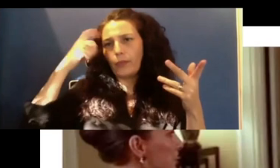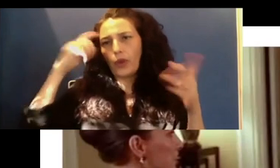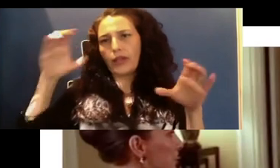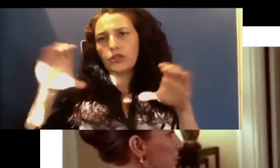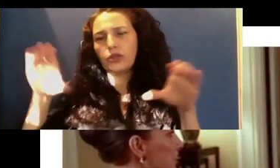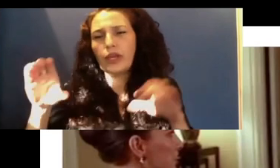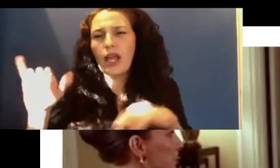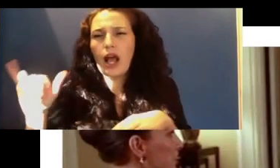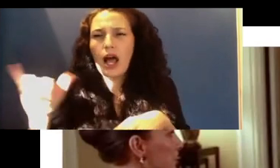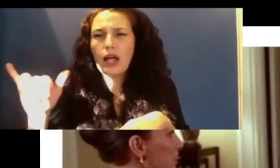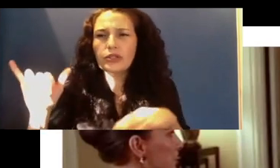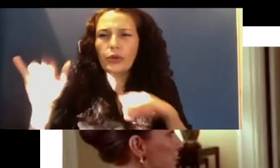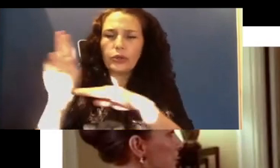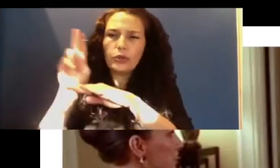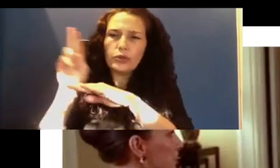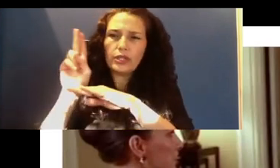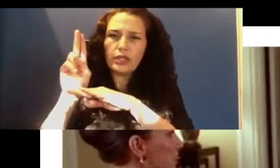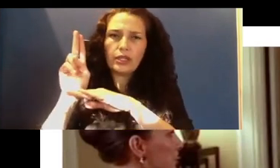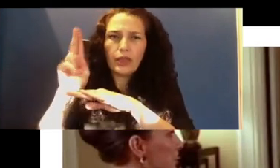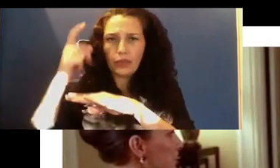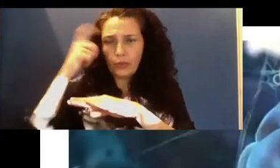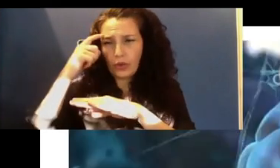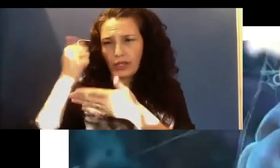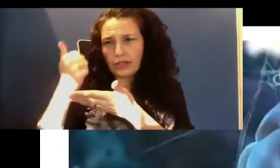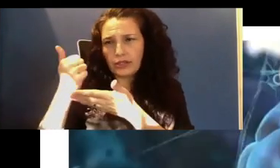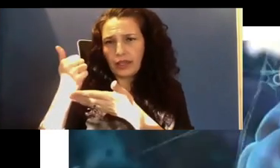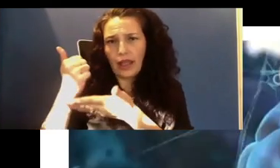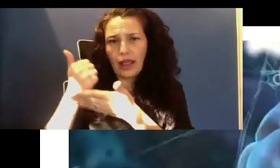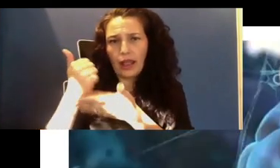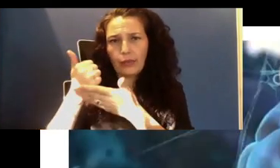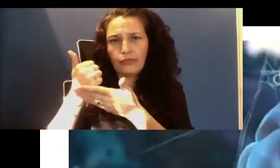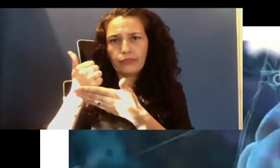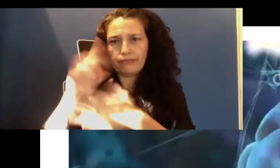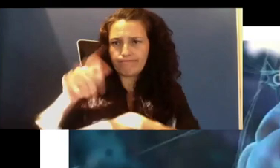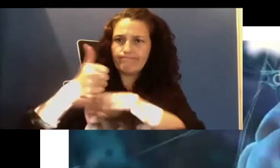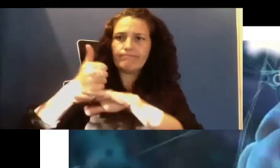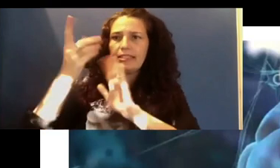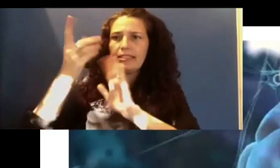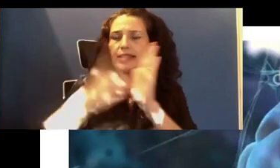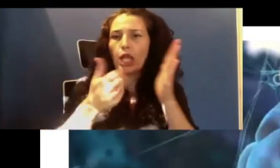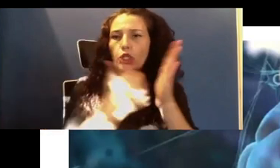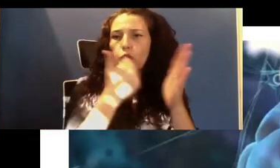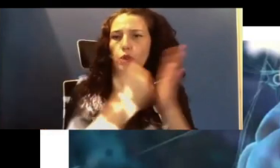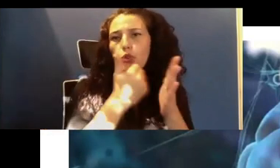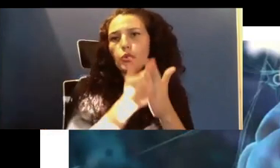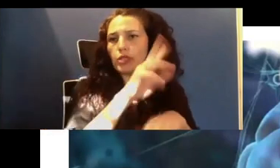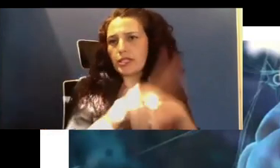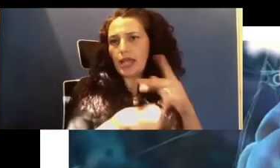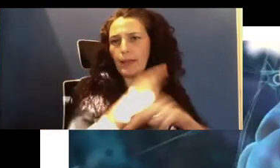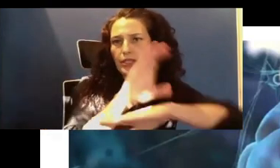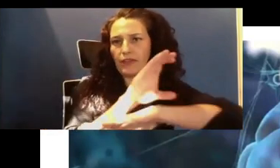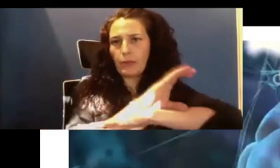works to better inform design of new types of computers. And so that's why I am Dr brain. And so I